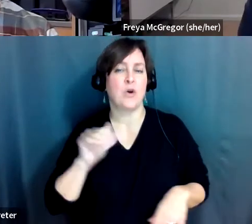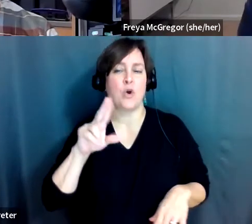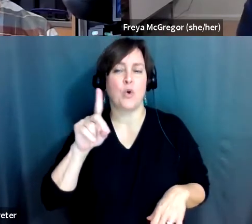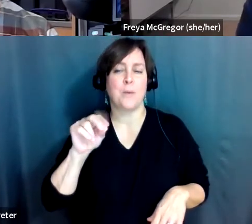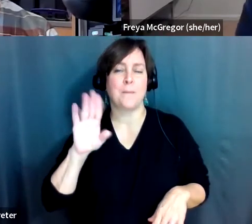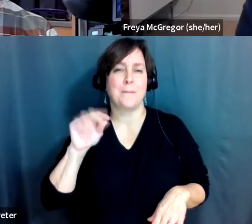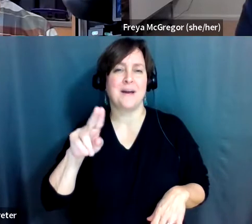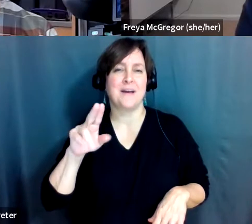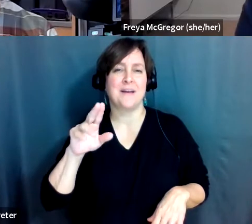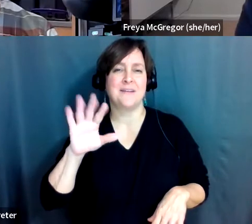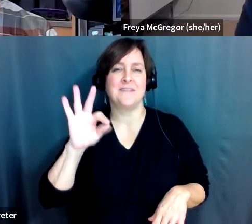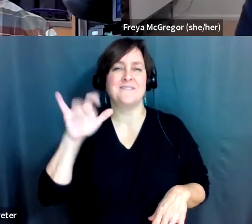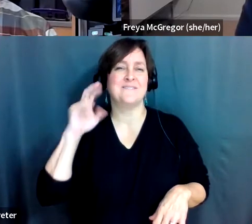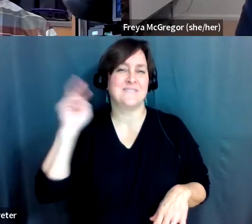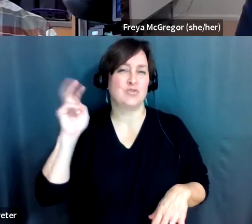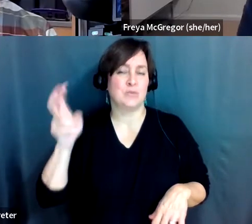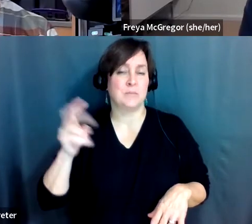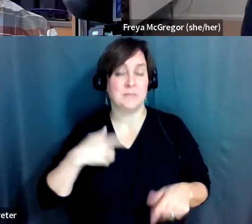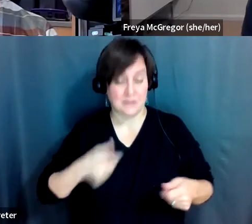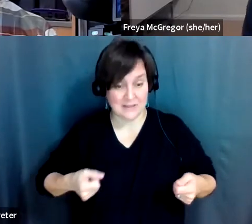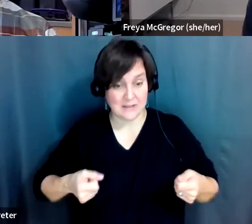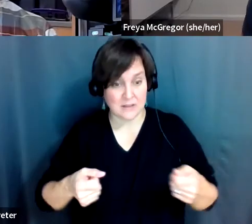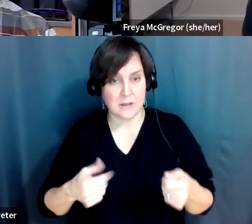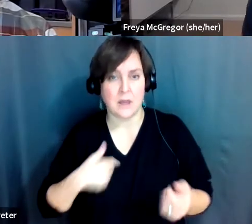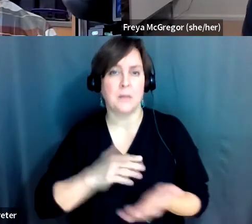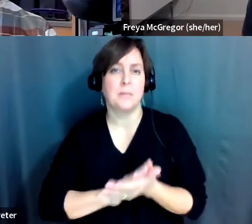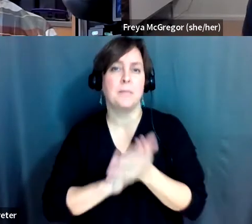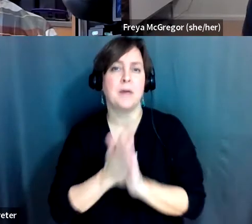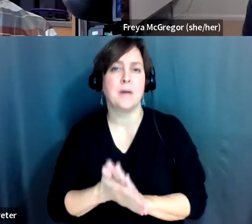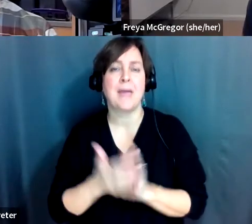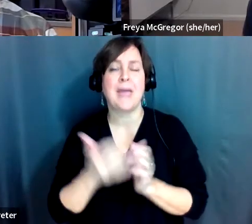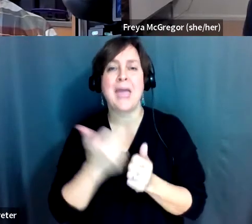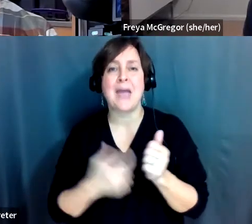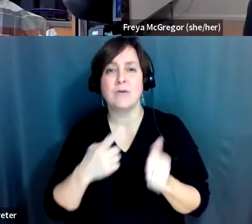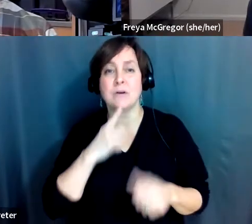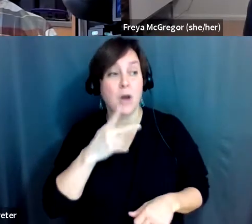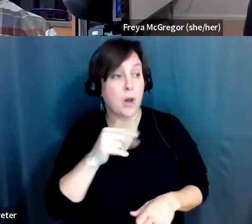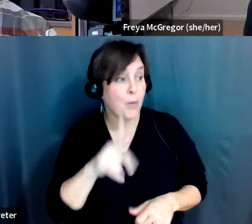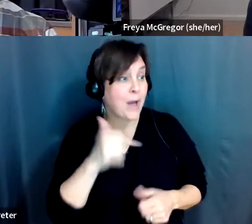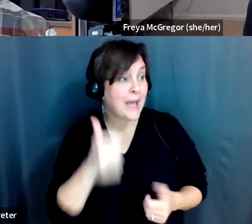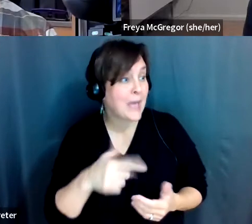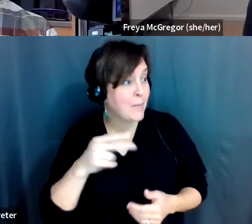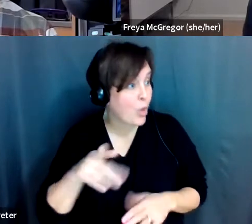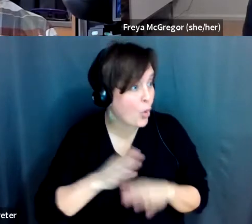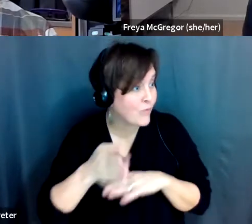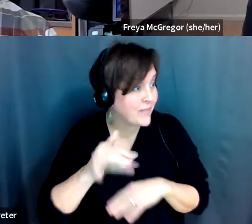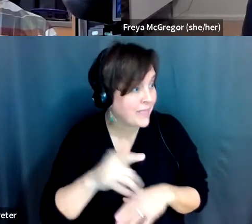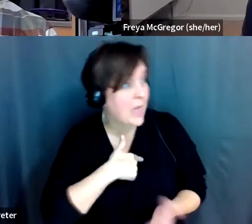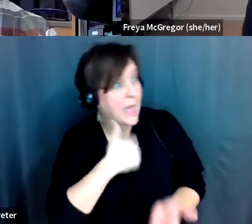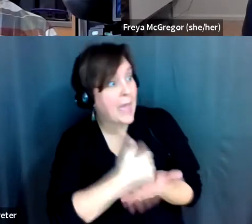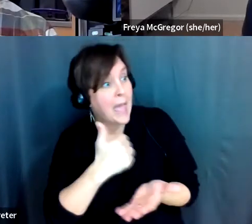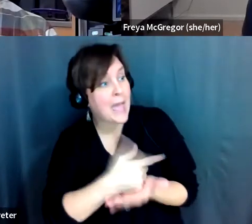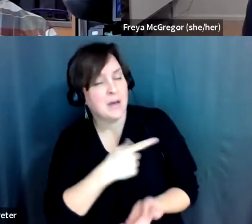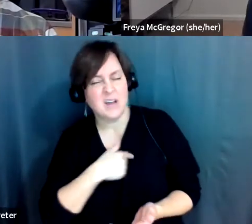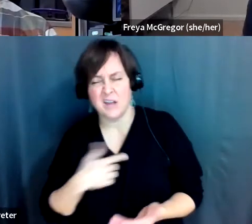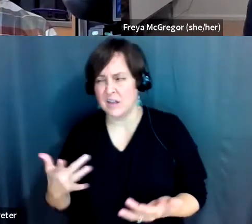then I found myself where I became, everybody was like, oh, can Paul go over this and we'll help him over that. And then it didn't feel